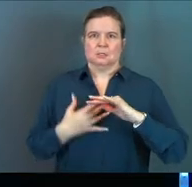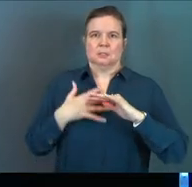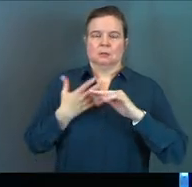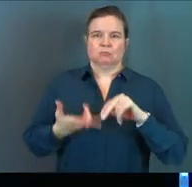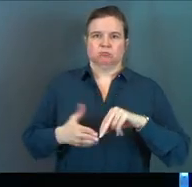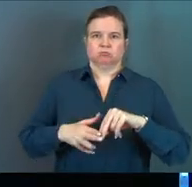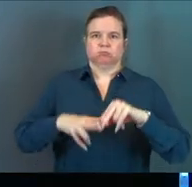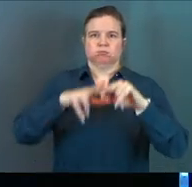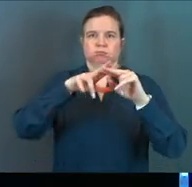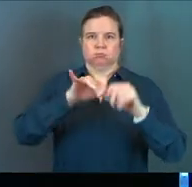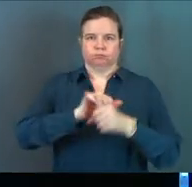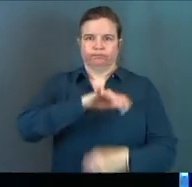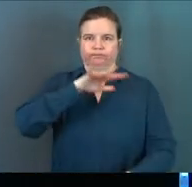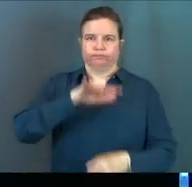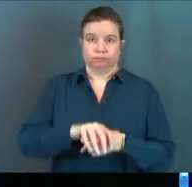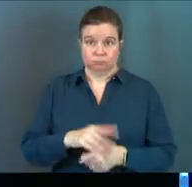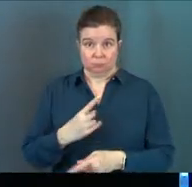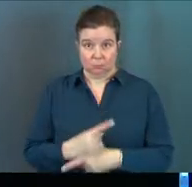this level in our house?